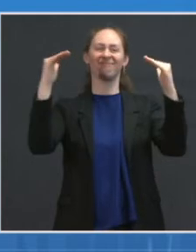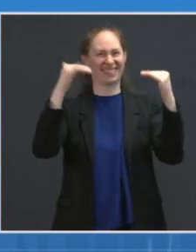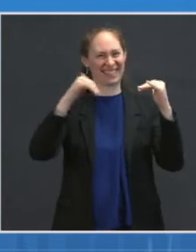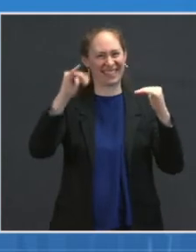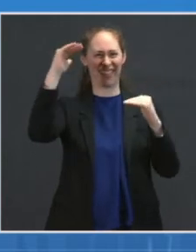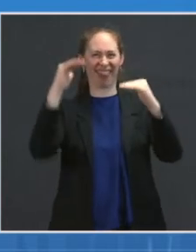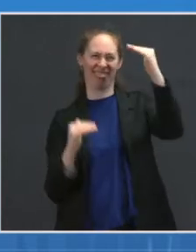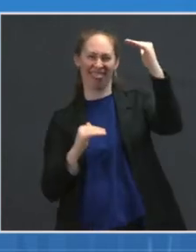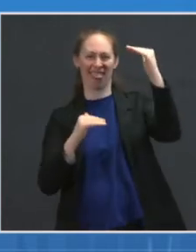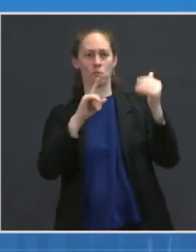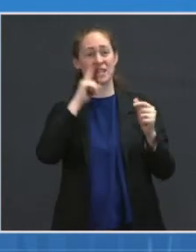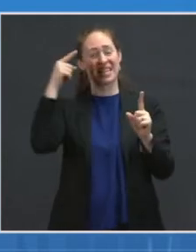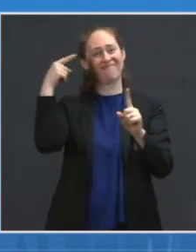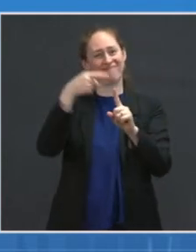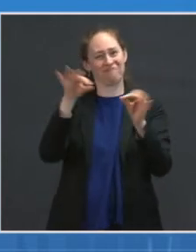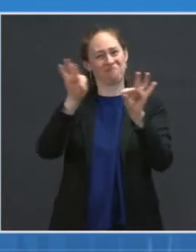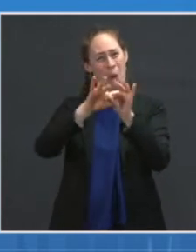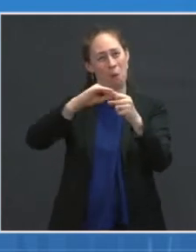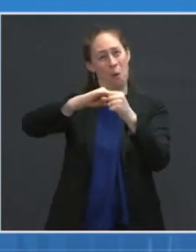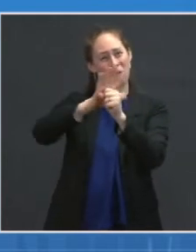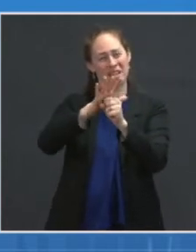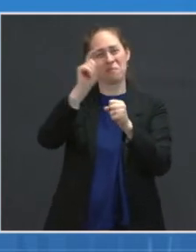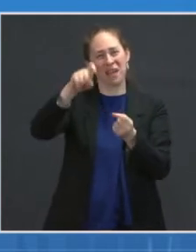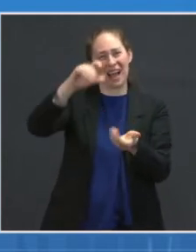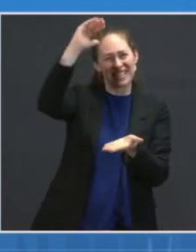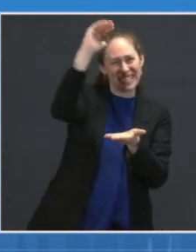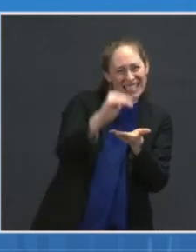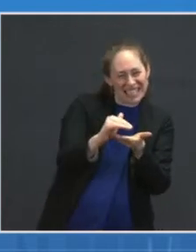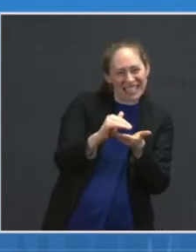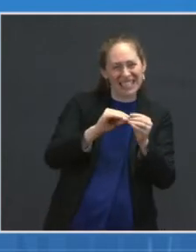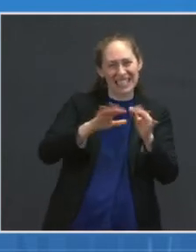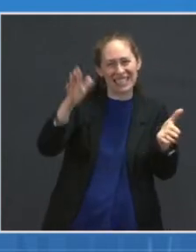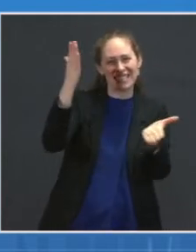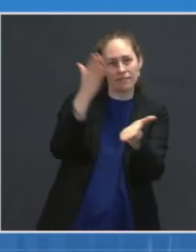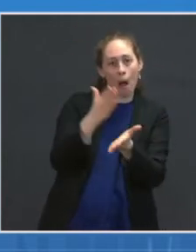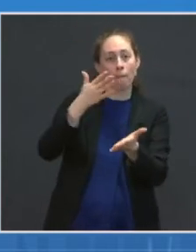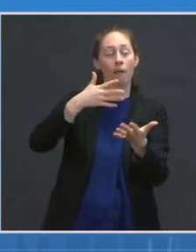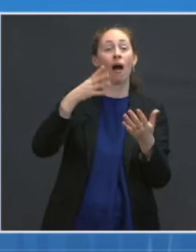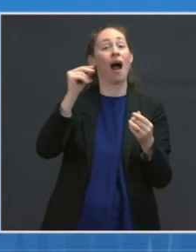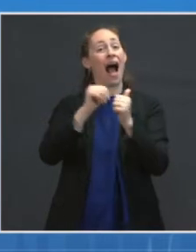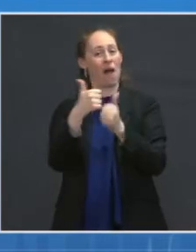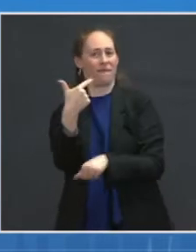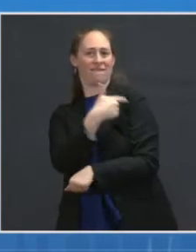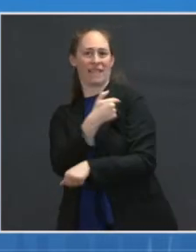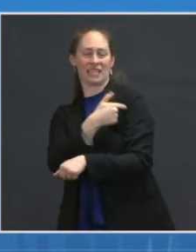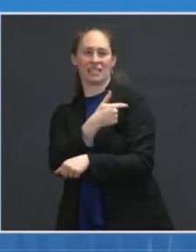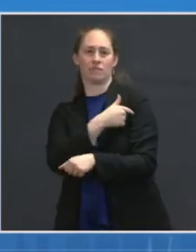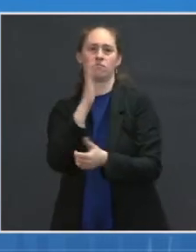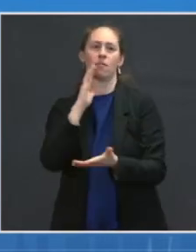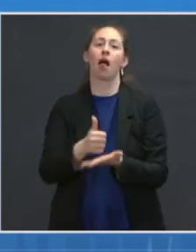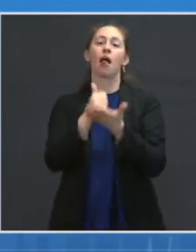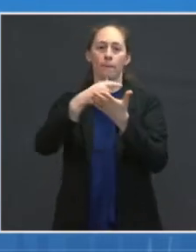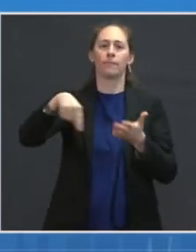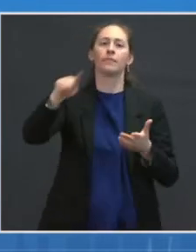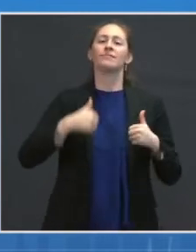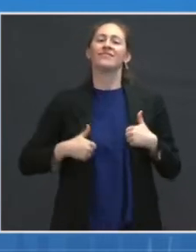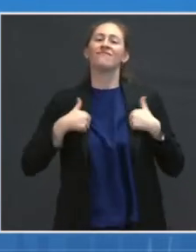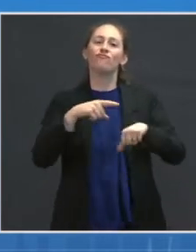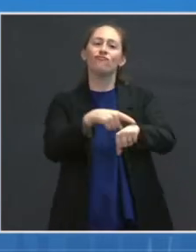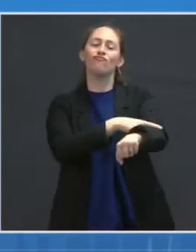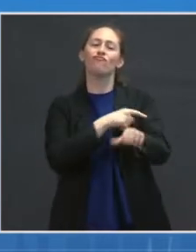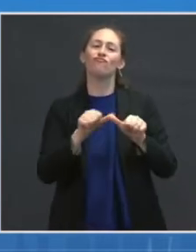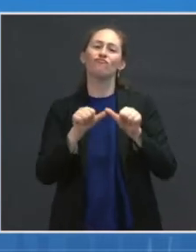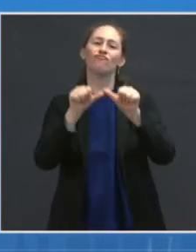COVID-19 seriously. Now, more than ever, with continued spread of variants that stand to threaten the progress we are